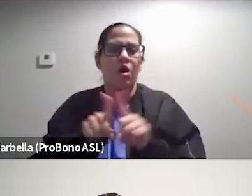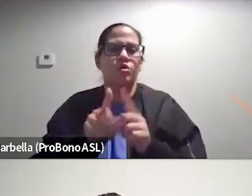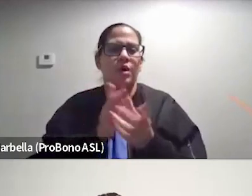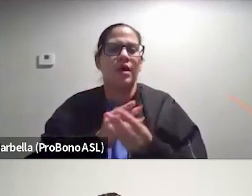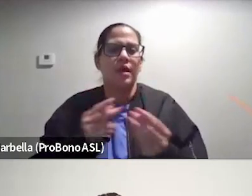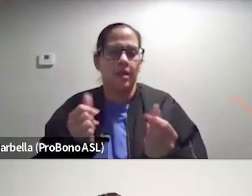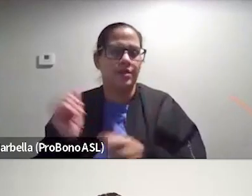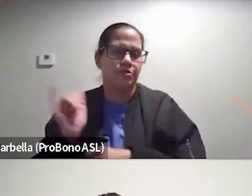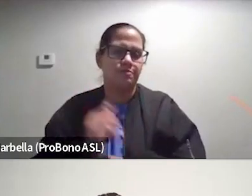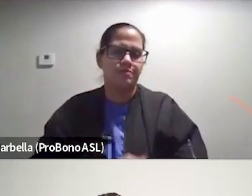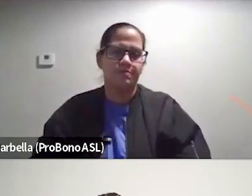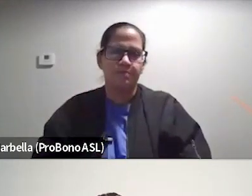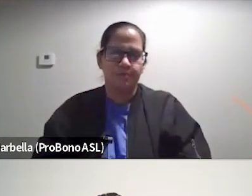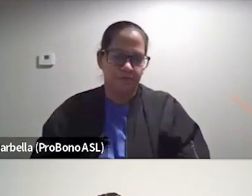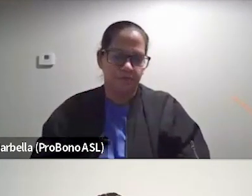at the same time.